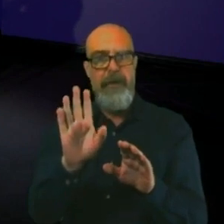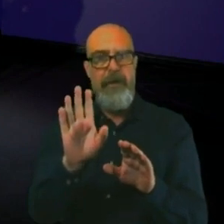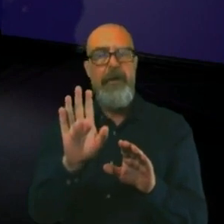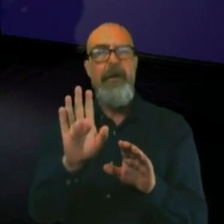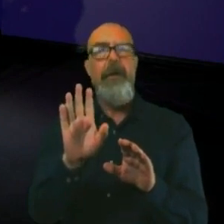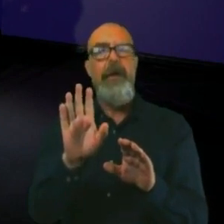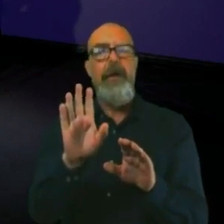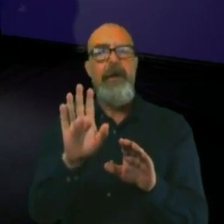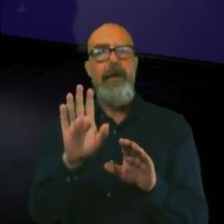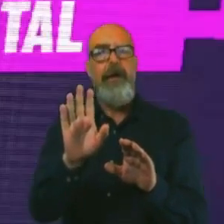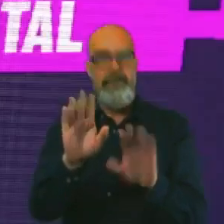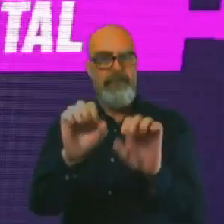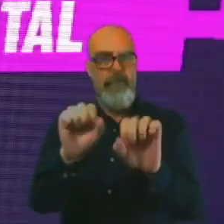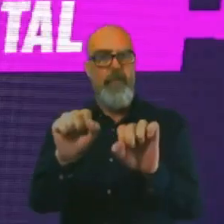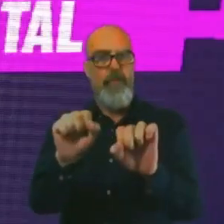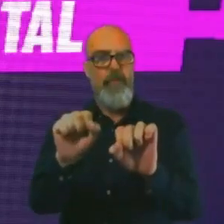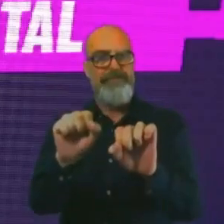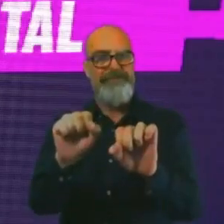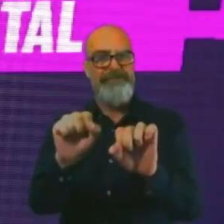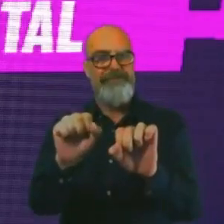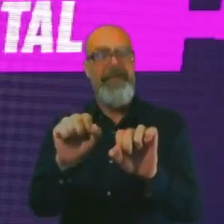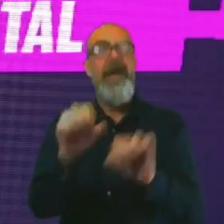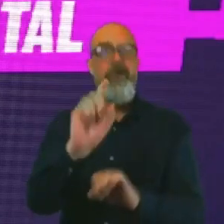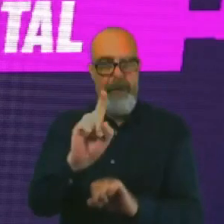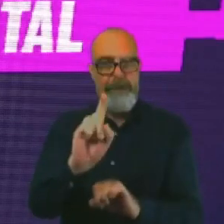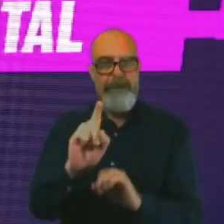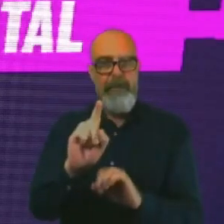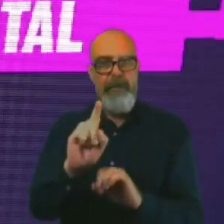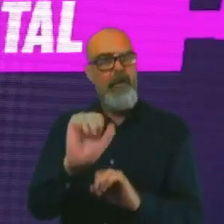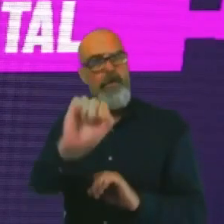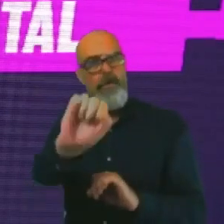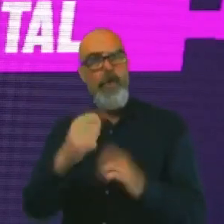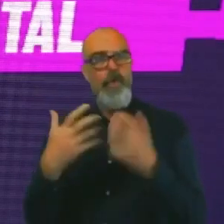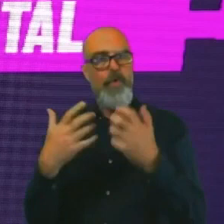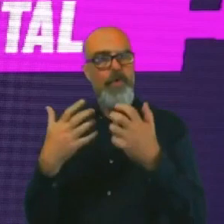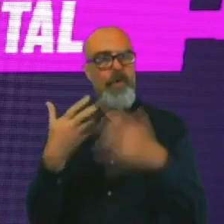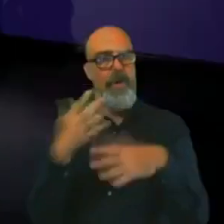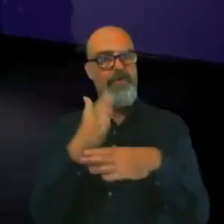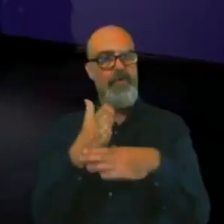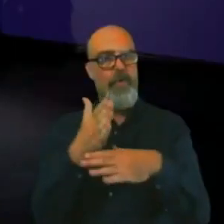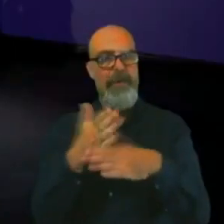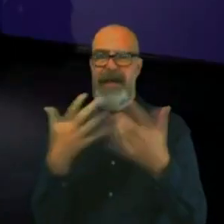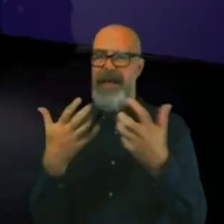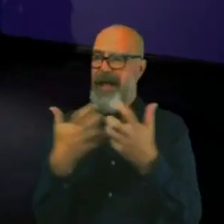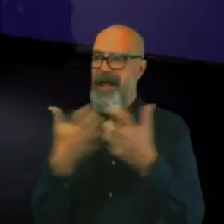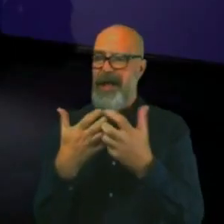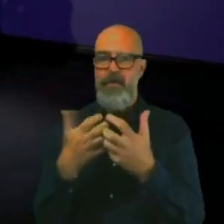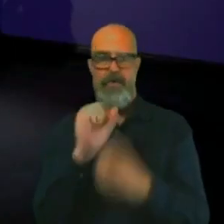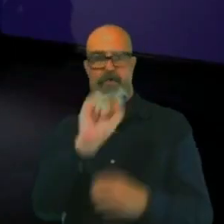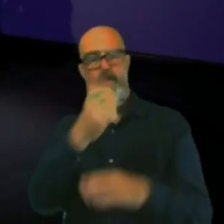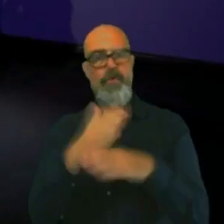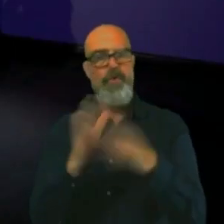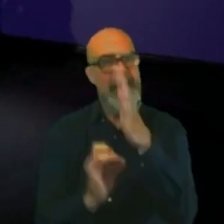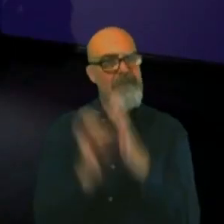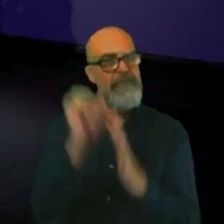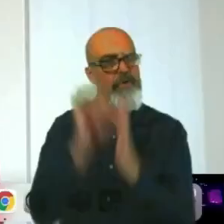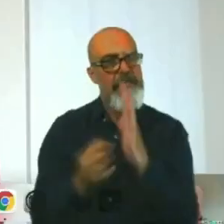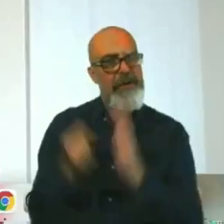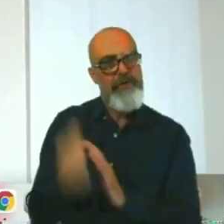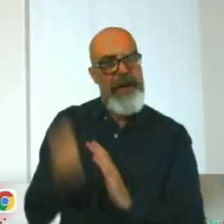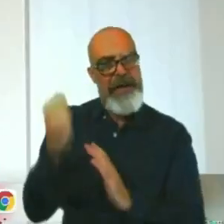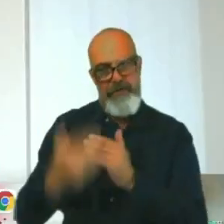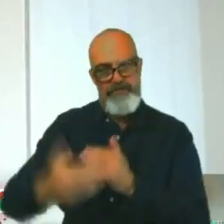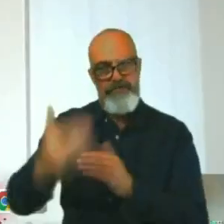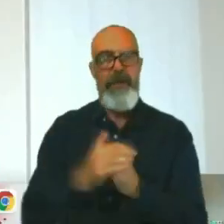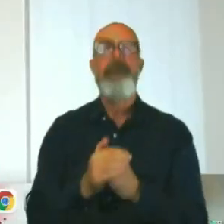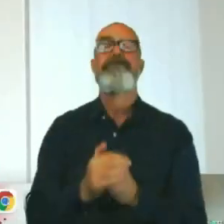can you just, there we go. So, how does your job improve the running of trains? Okay, so, really good question. So, my job